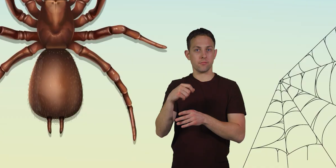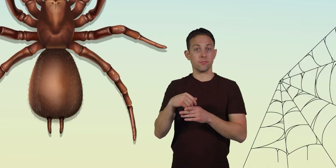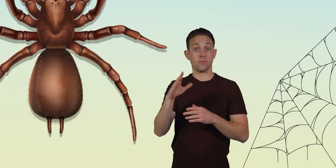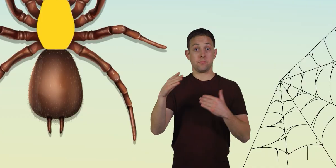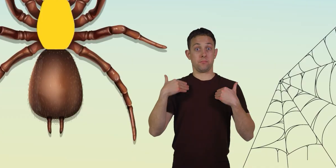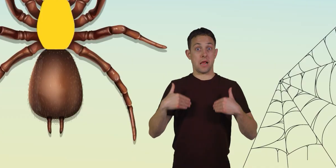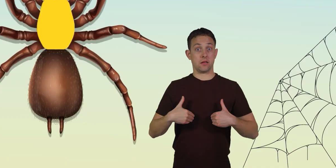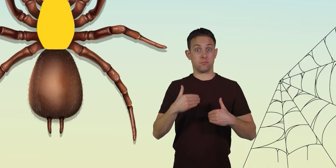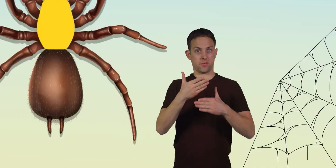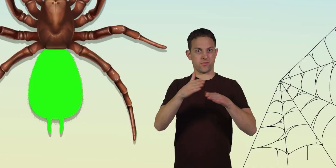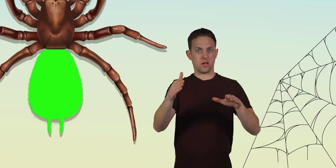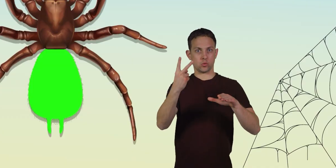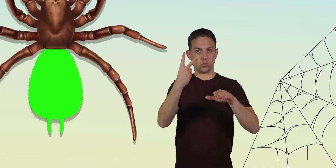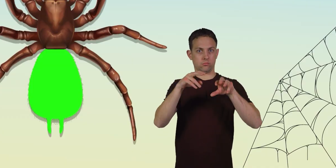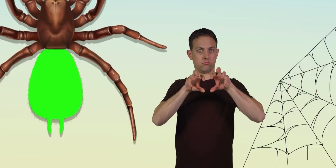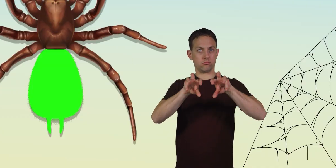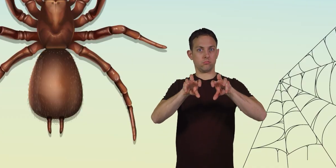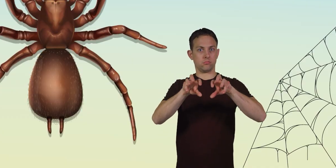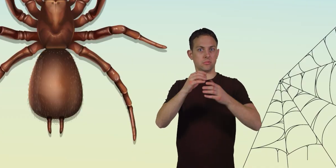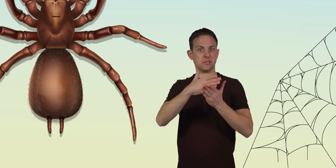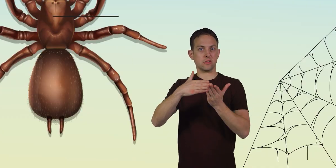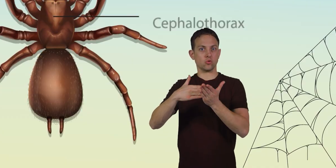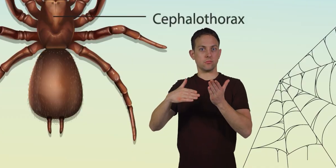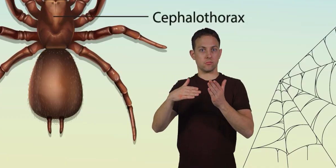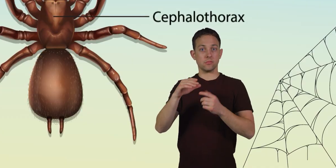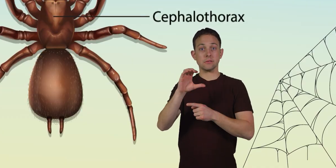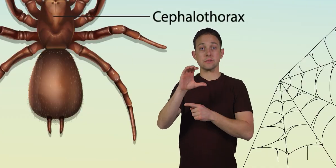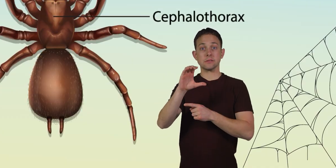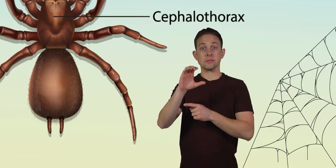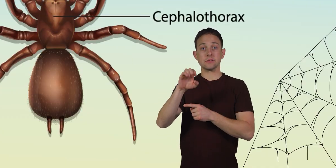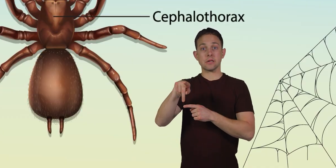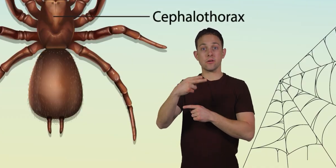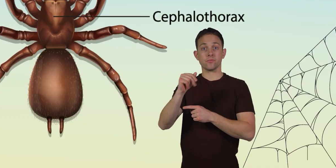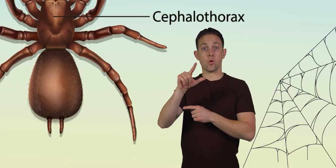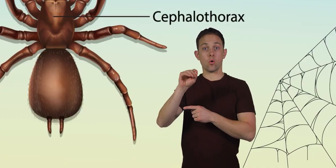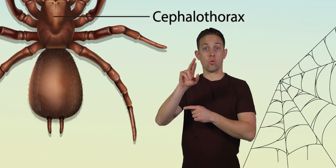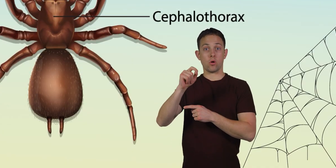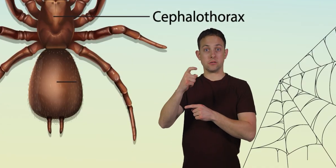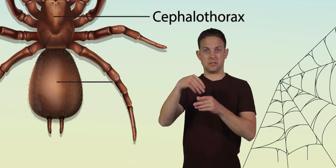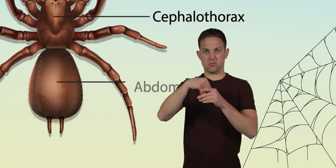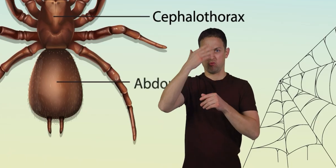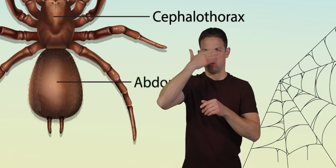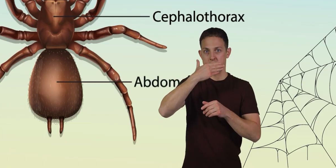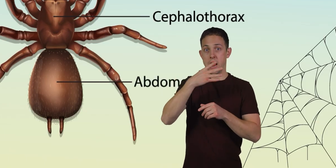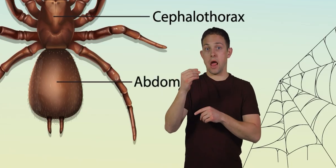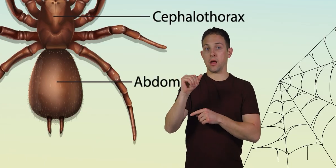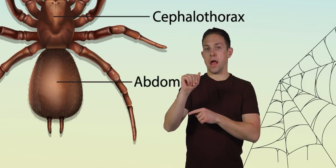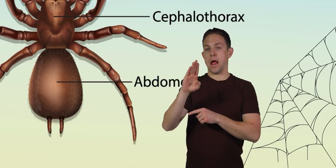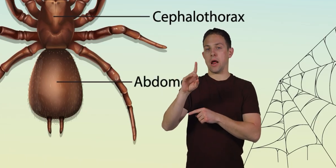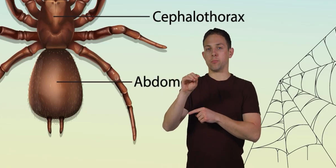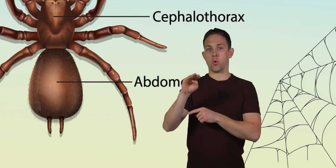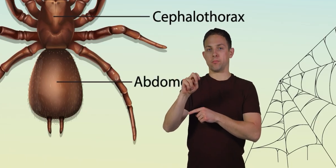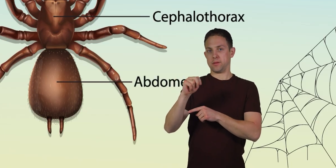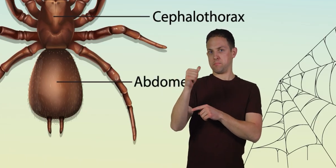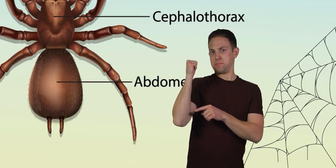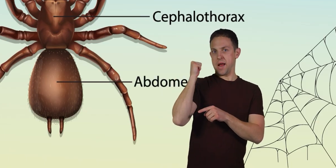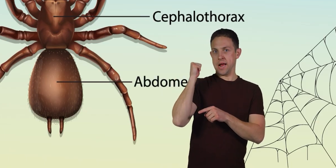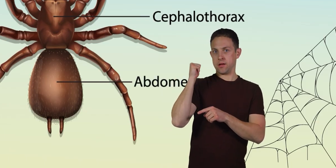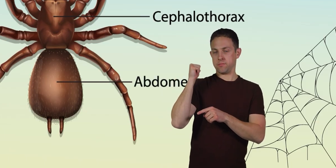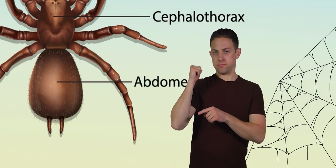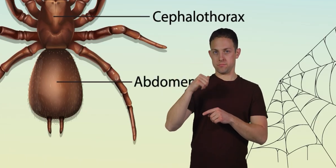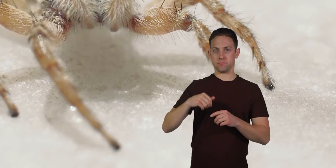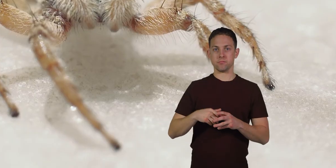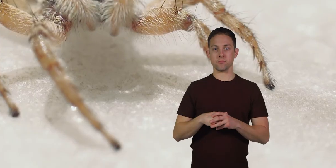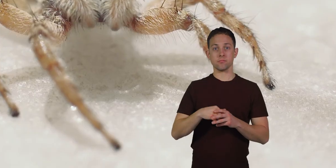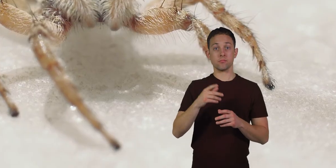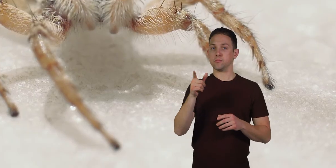Their bodies are divided into two sections, the cephalothorax in the front and the abdomen in the back.